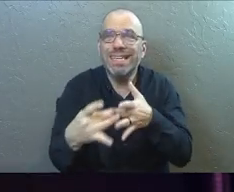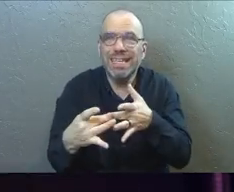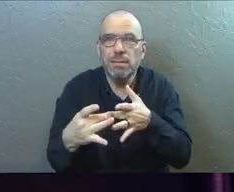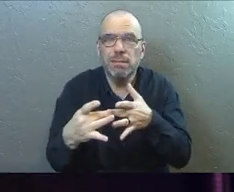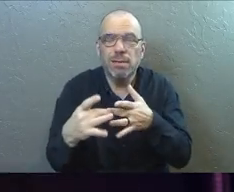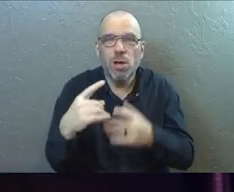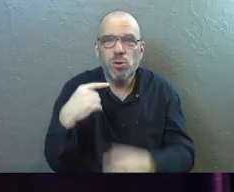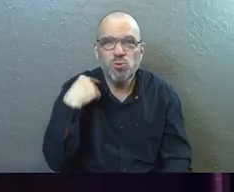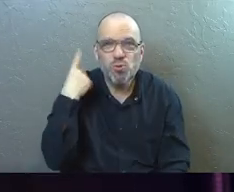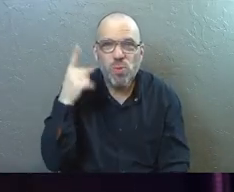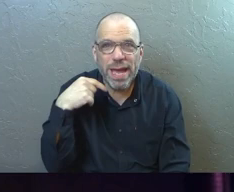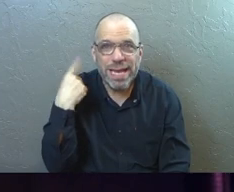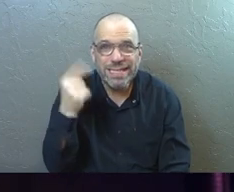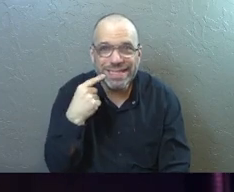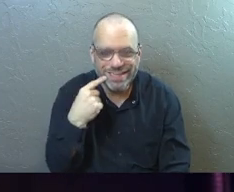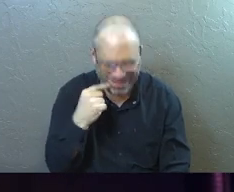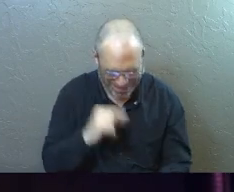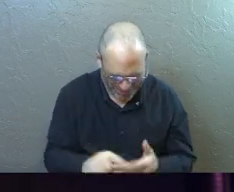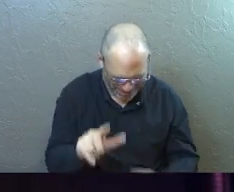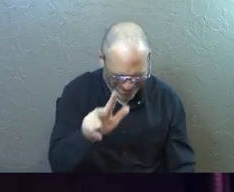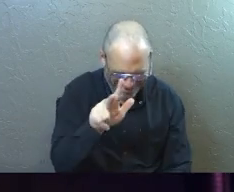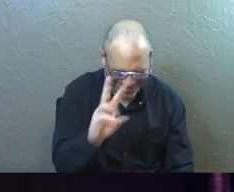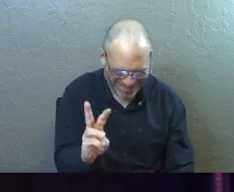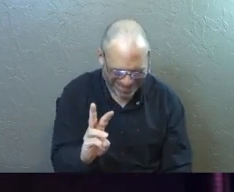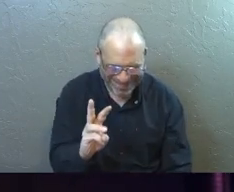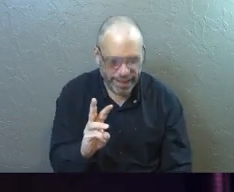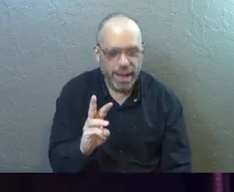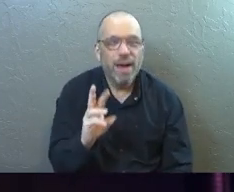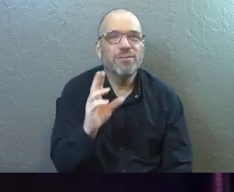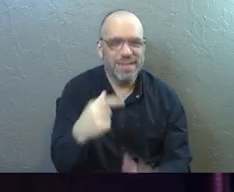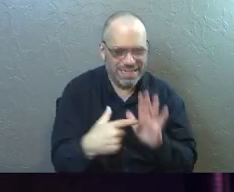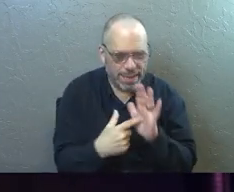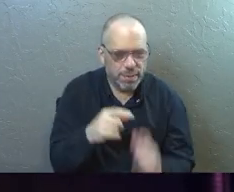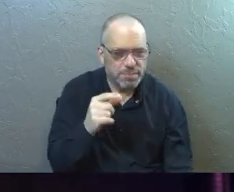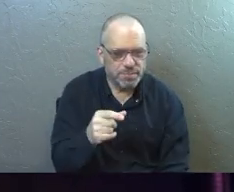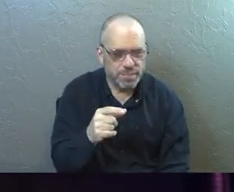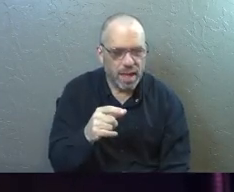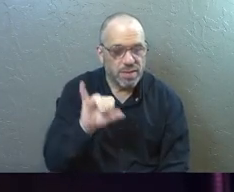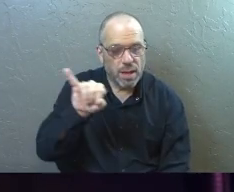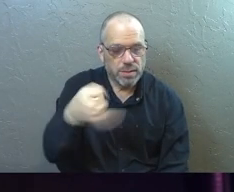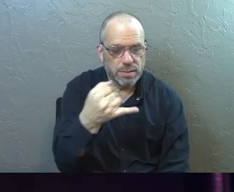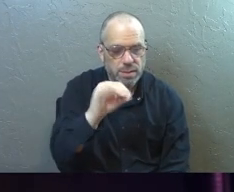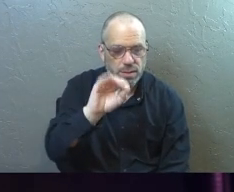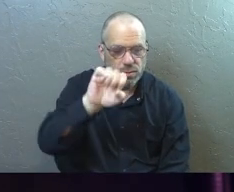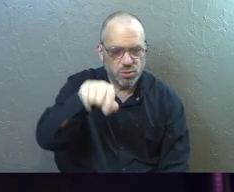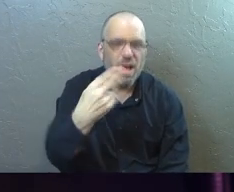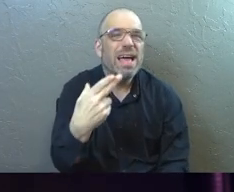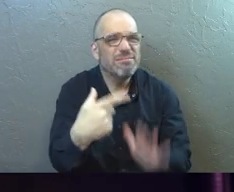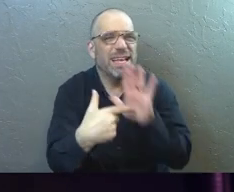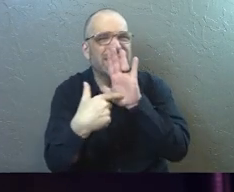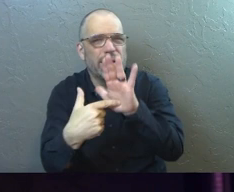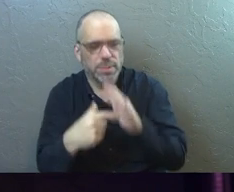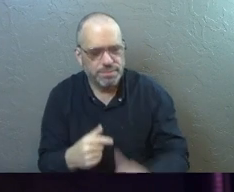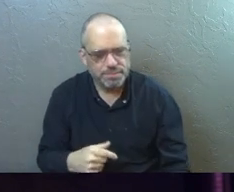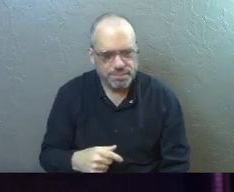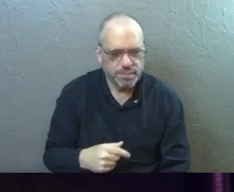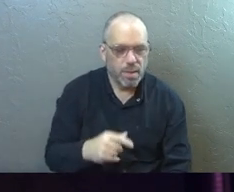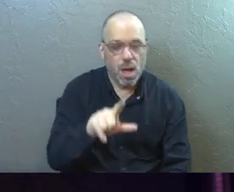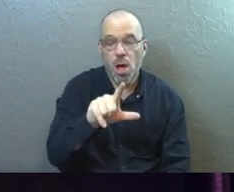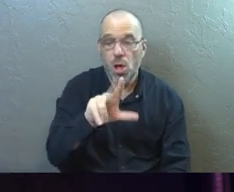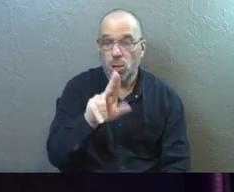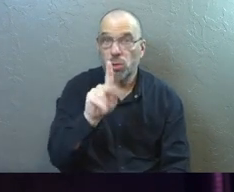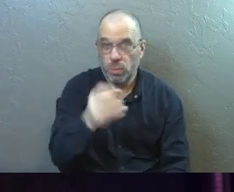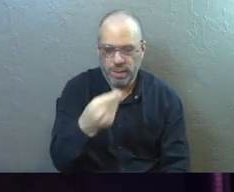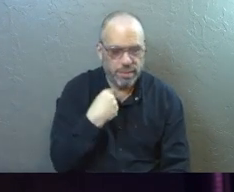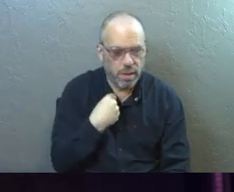crazy. Verse 36. For instance, there was Joseph. So this is an example they're going to give us. Luke